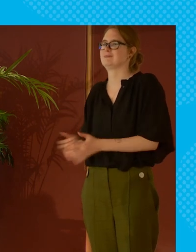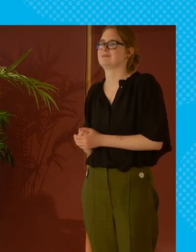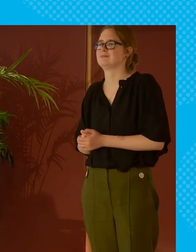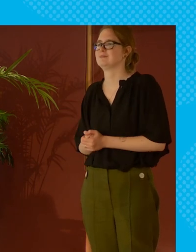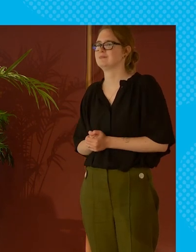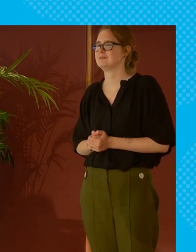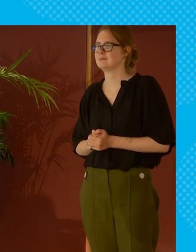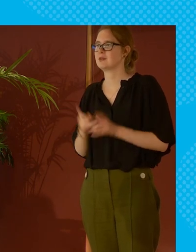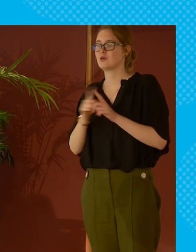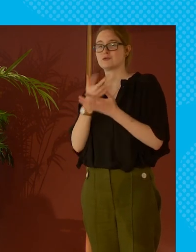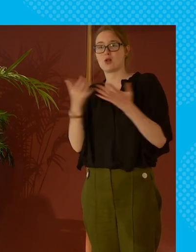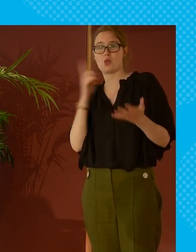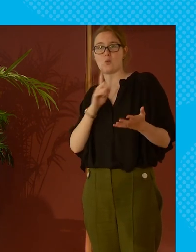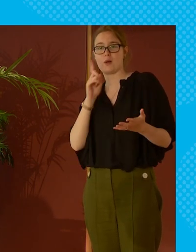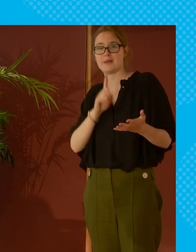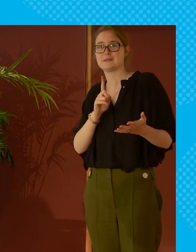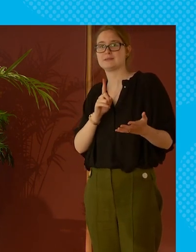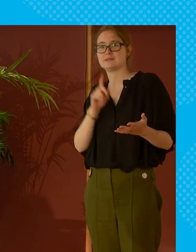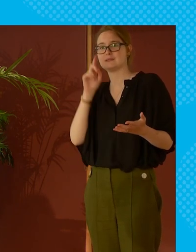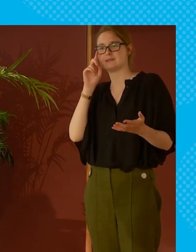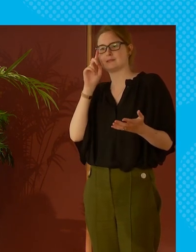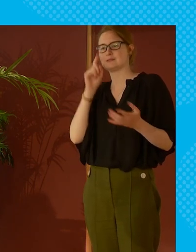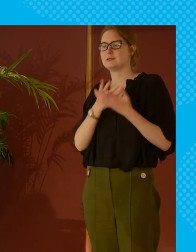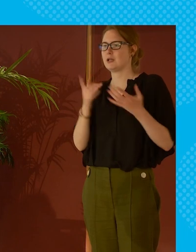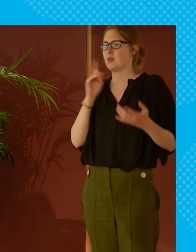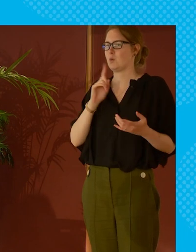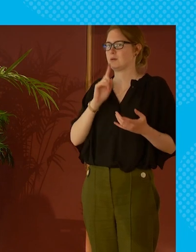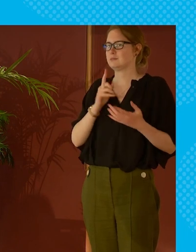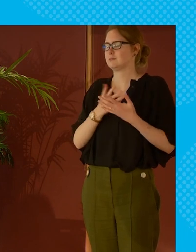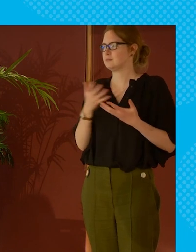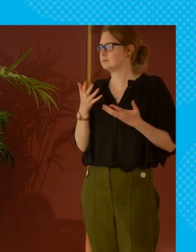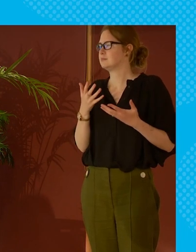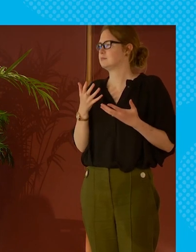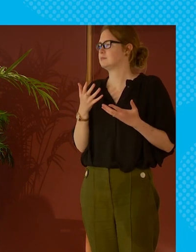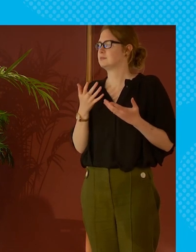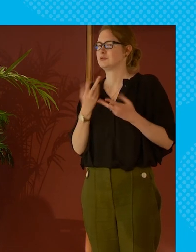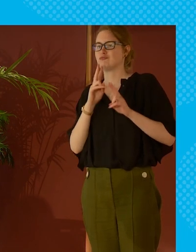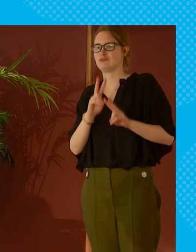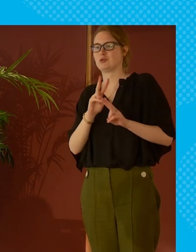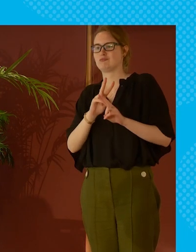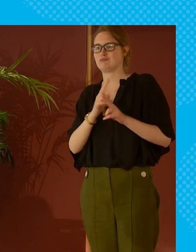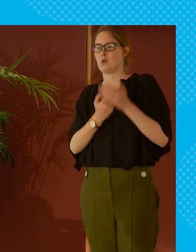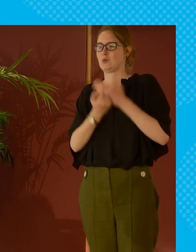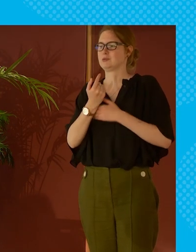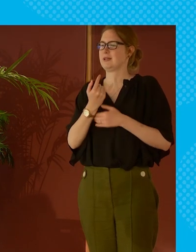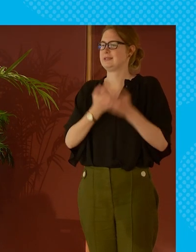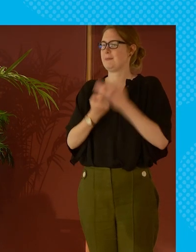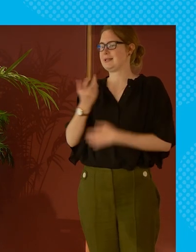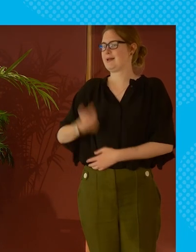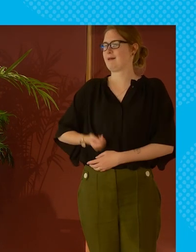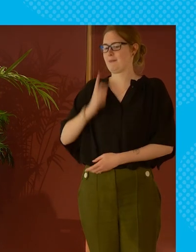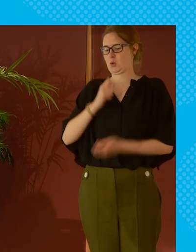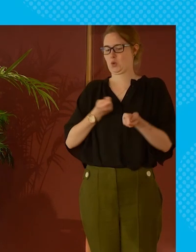and that's also remember for a lot of women it was and for a lot it still is the only source of independent